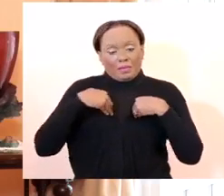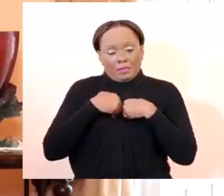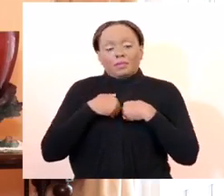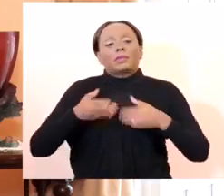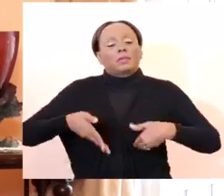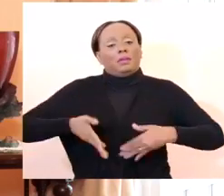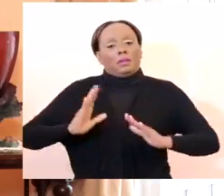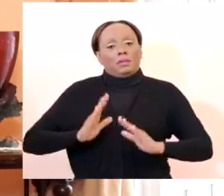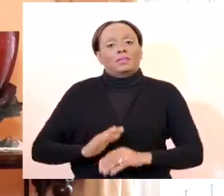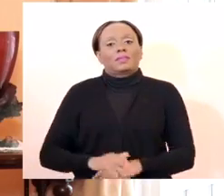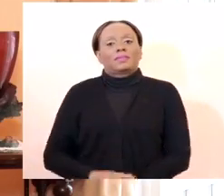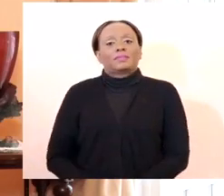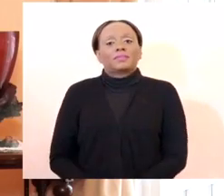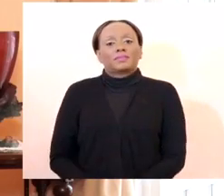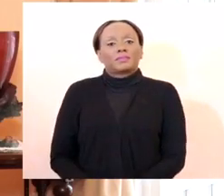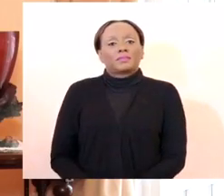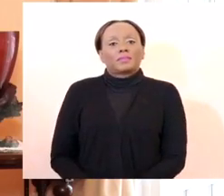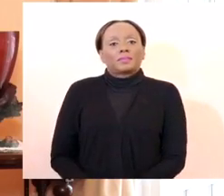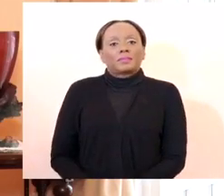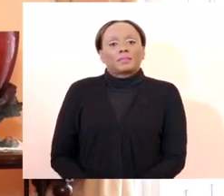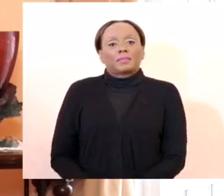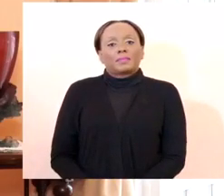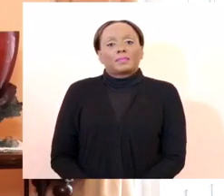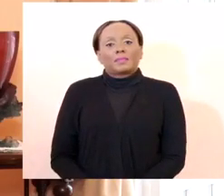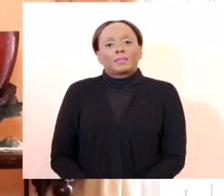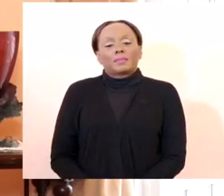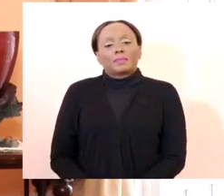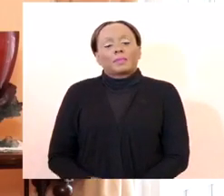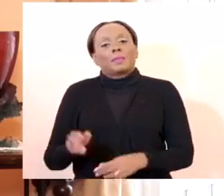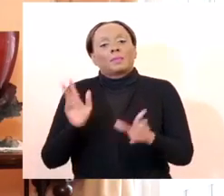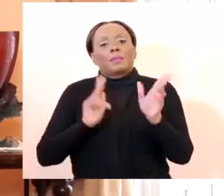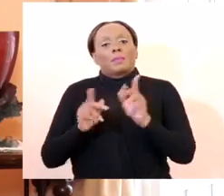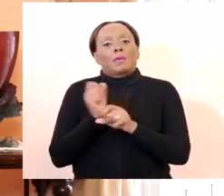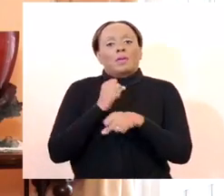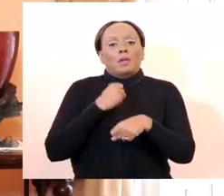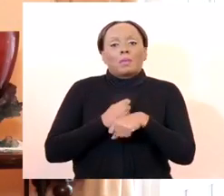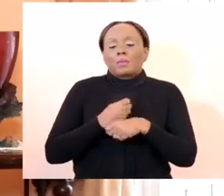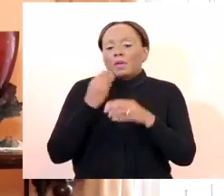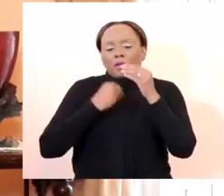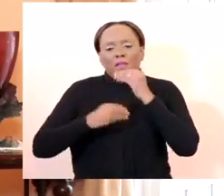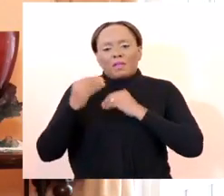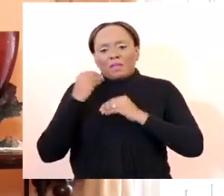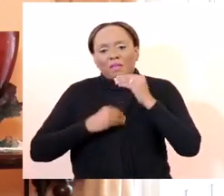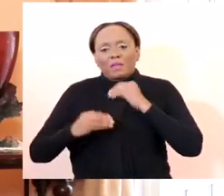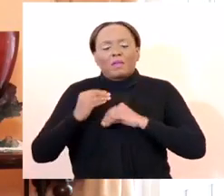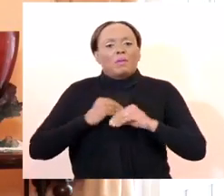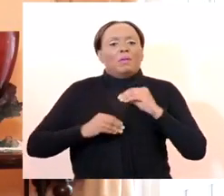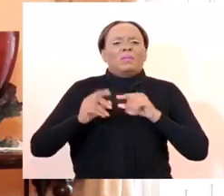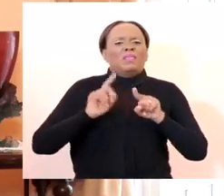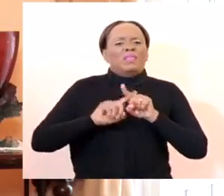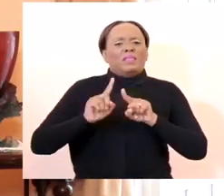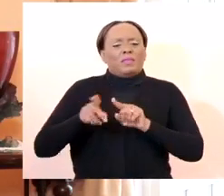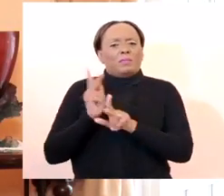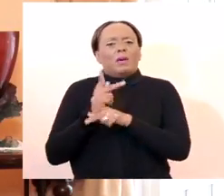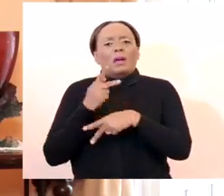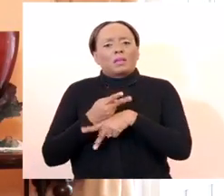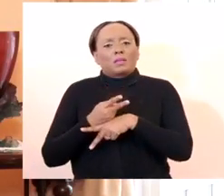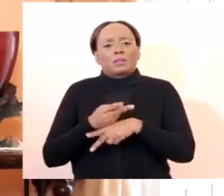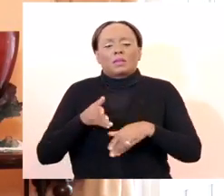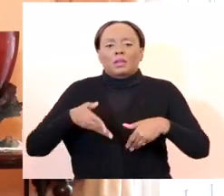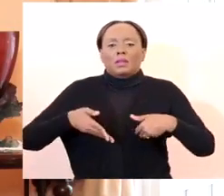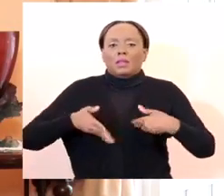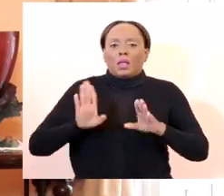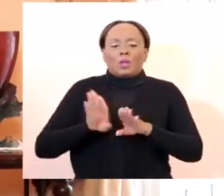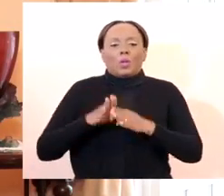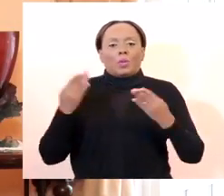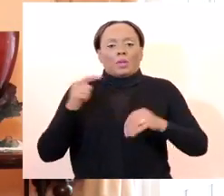Pharmaceutical manufacturers, manufacturers of beverages, dairy products, food processors, and food distributors, they'll be able to operate within the